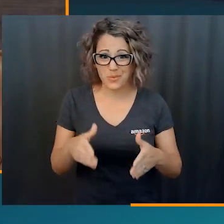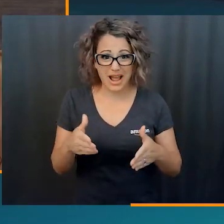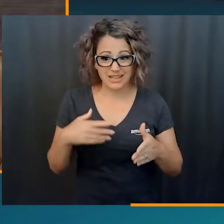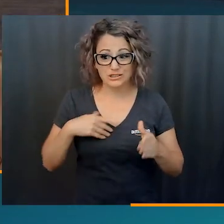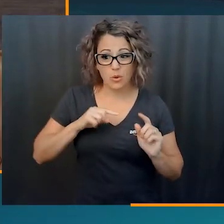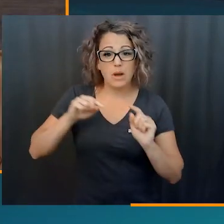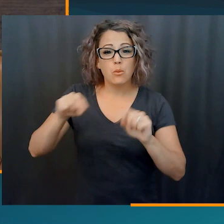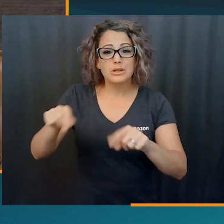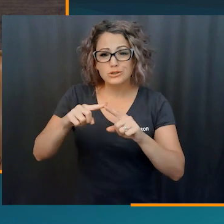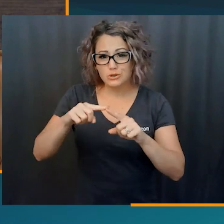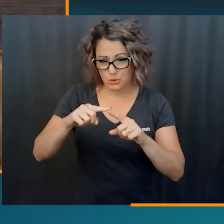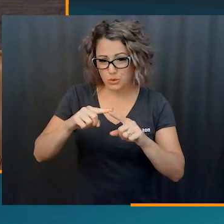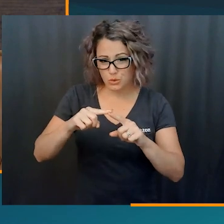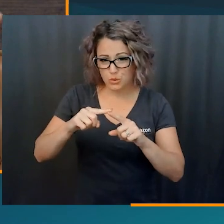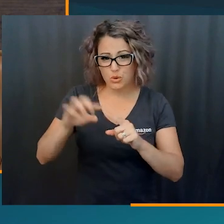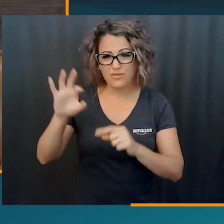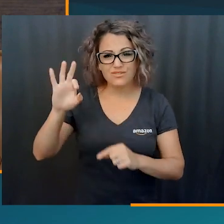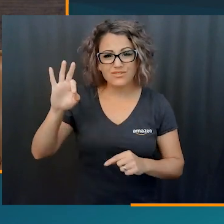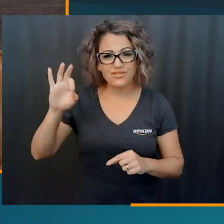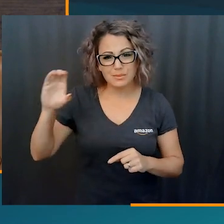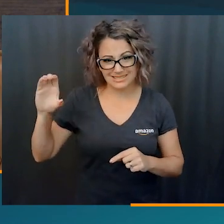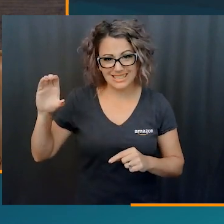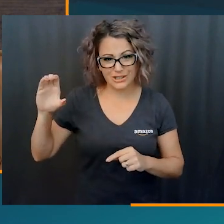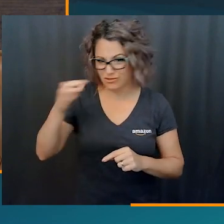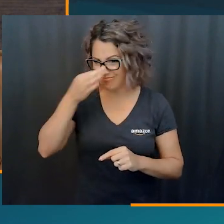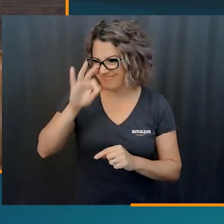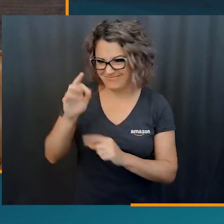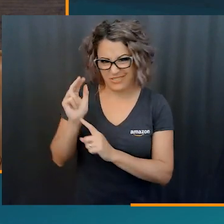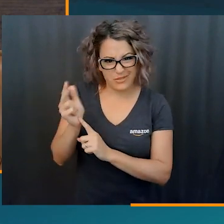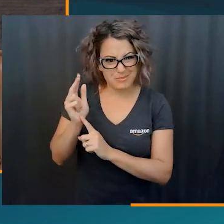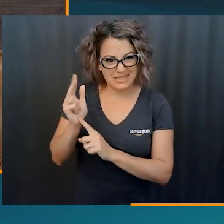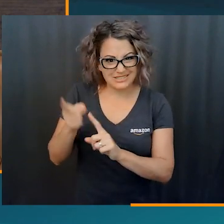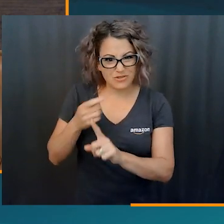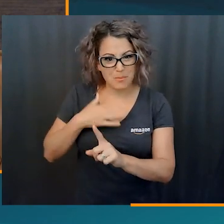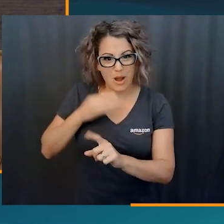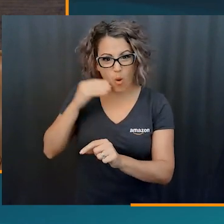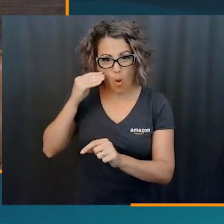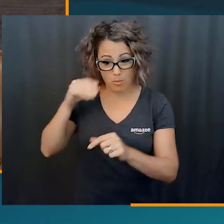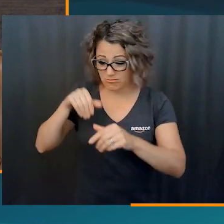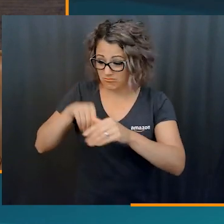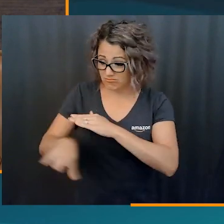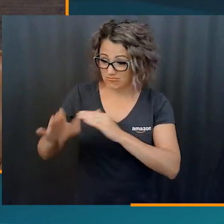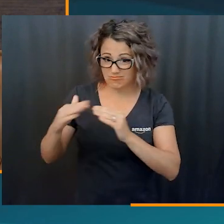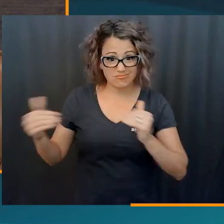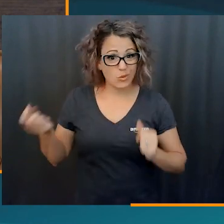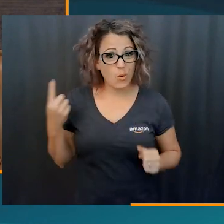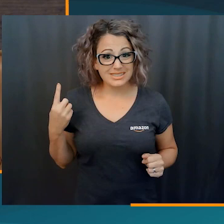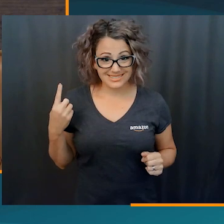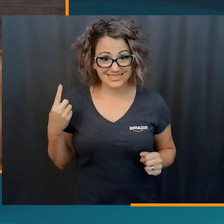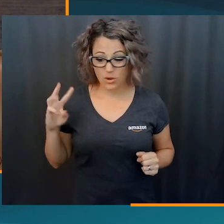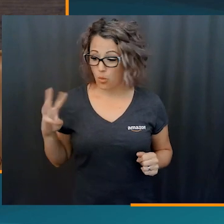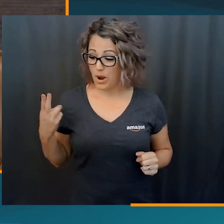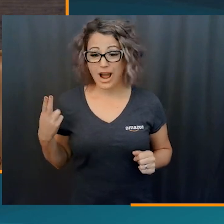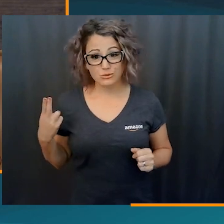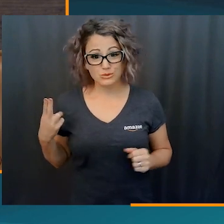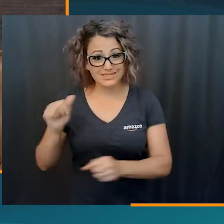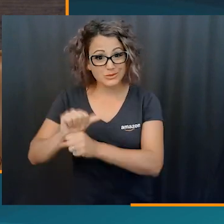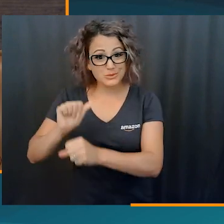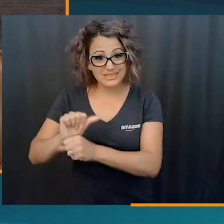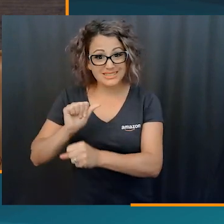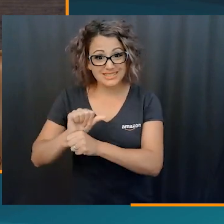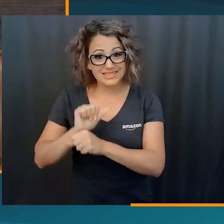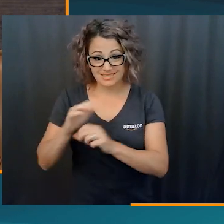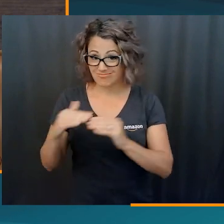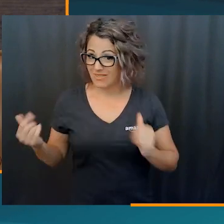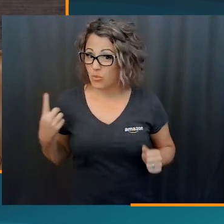could. So I went to the fulfillment center that the nearest fulfillment center, which is about three minutes from my home, went in there and started as a tier one,